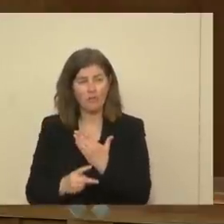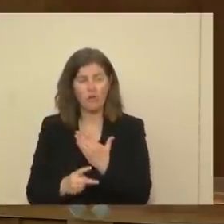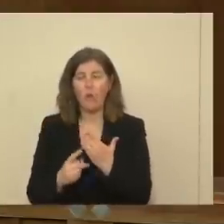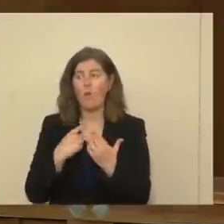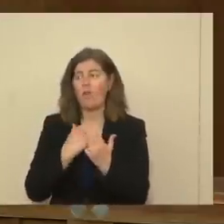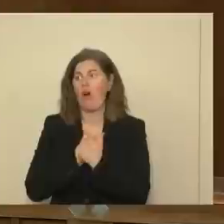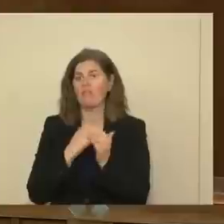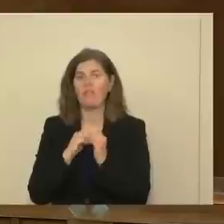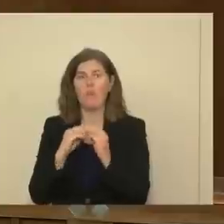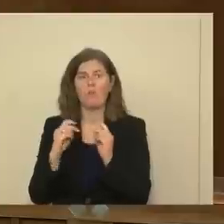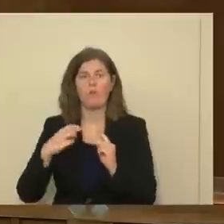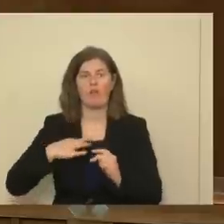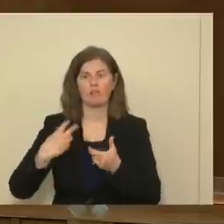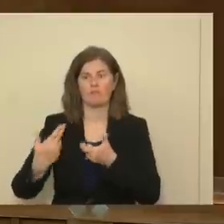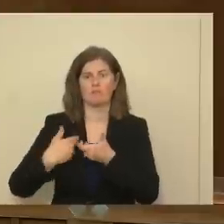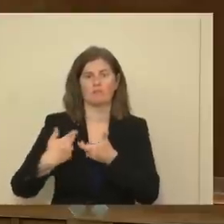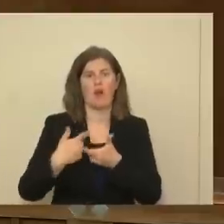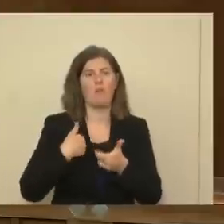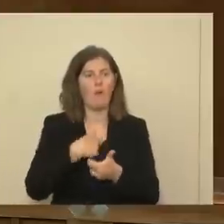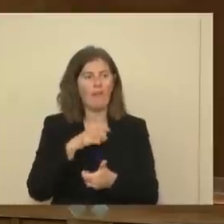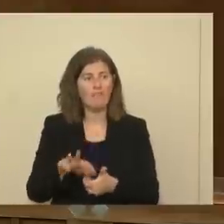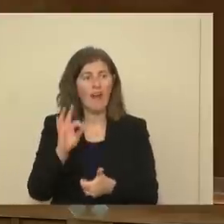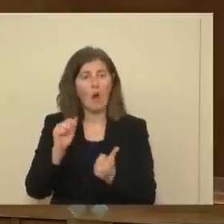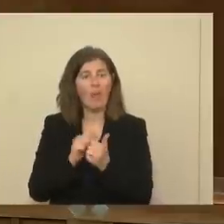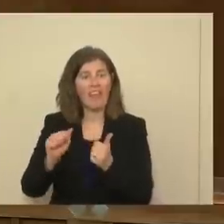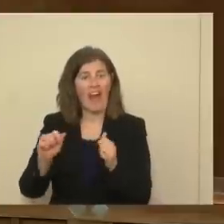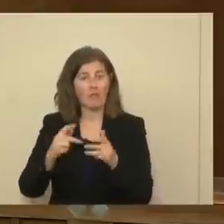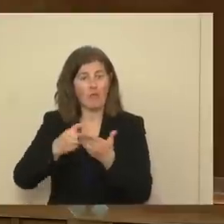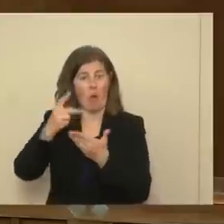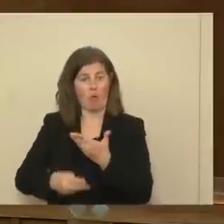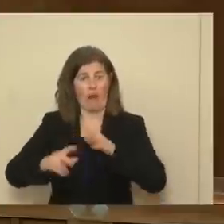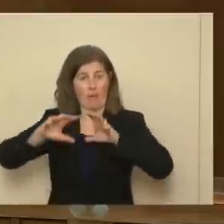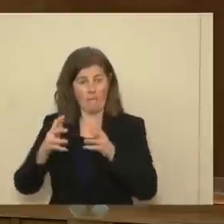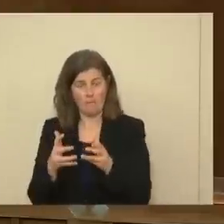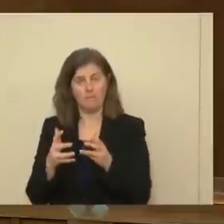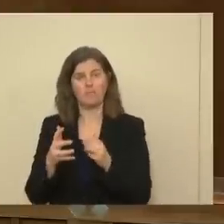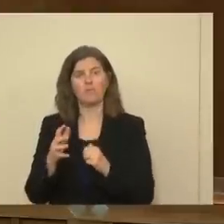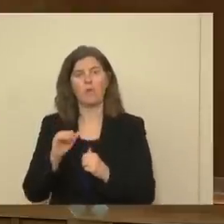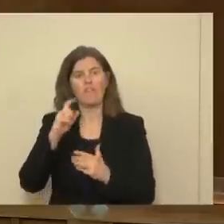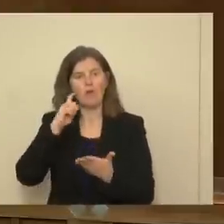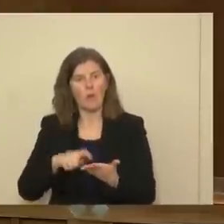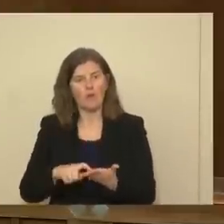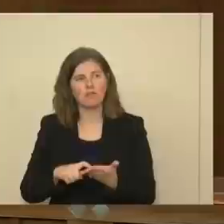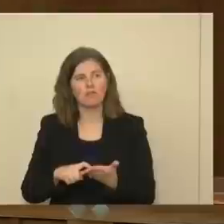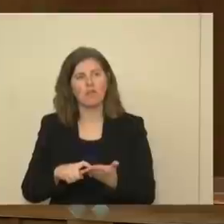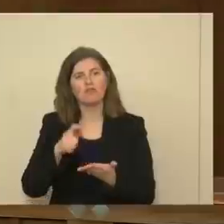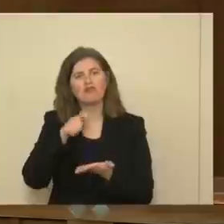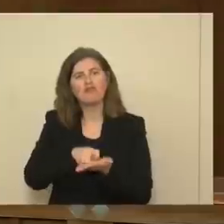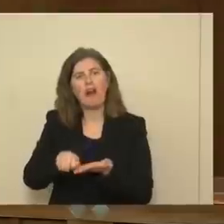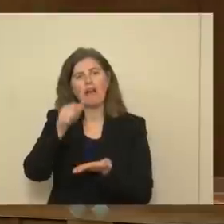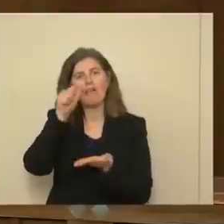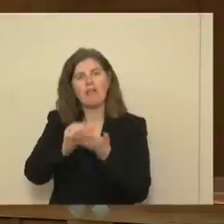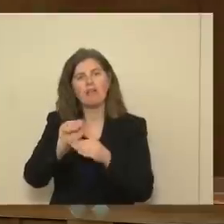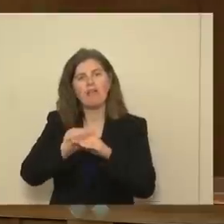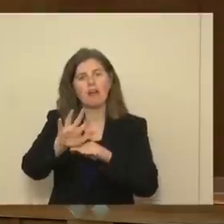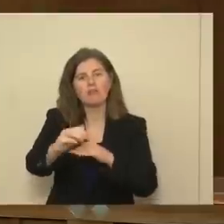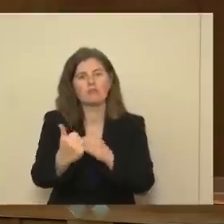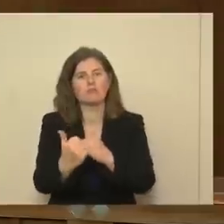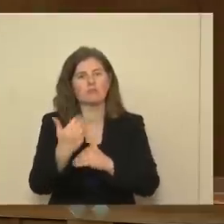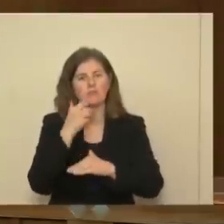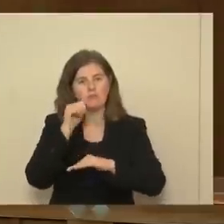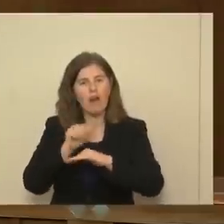love to have more people volunteer. But we have found with our Create and Connect campaign that letter writing is really connecting